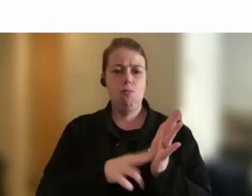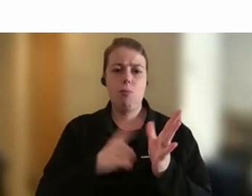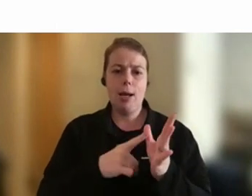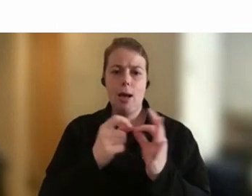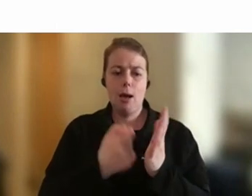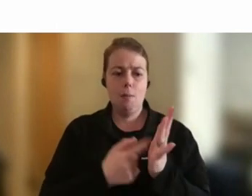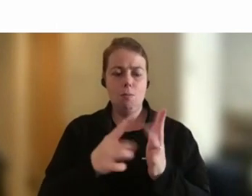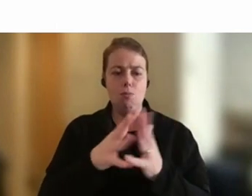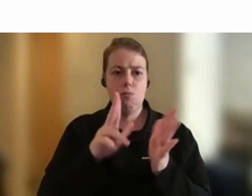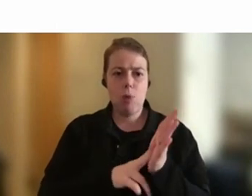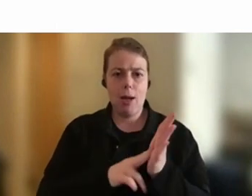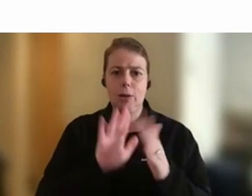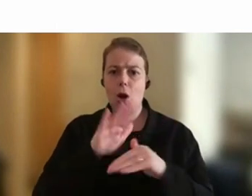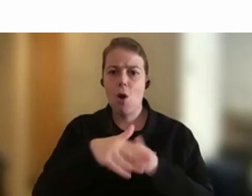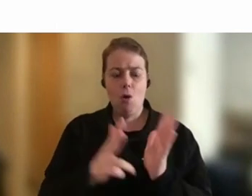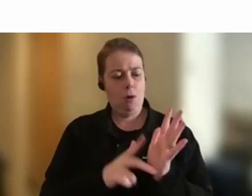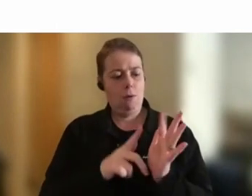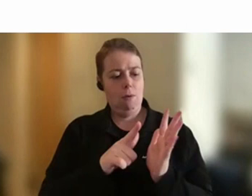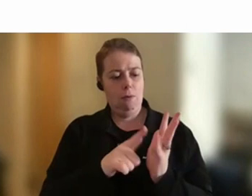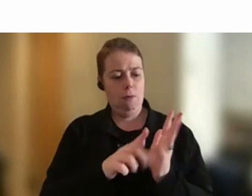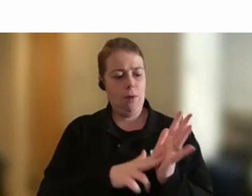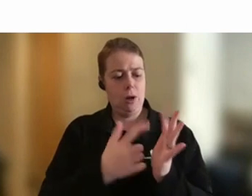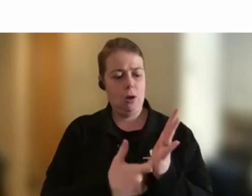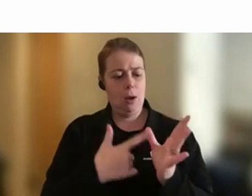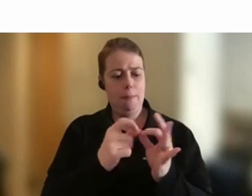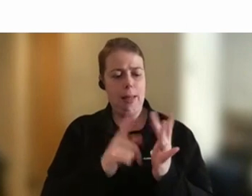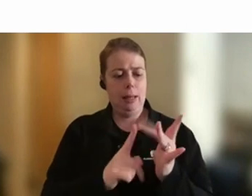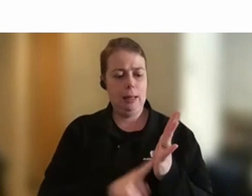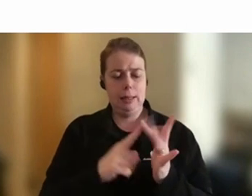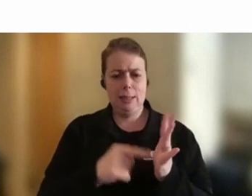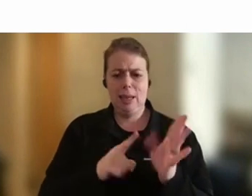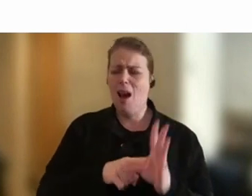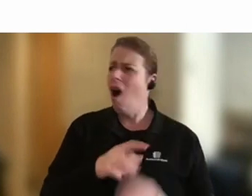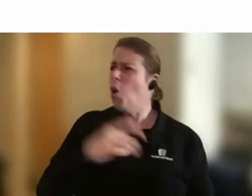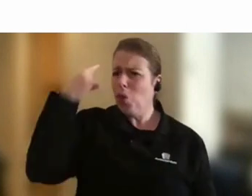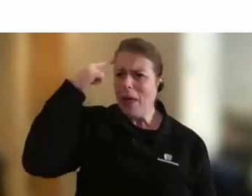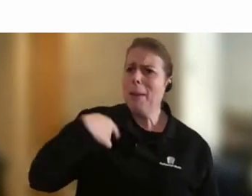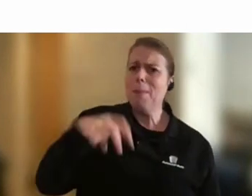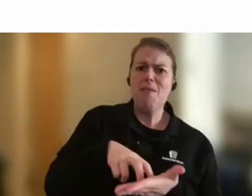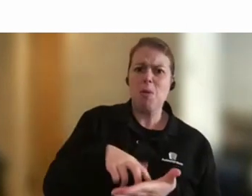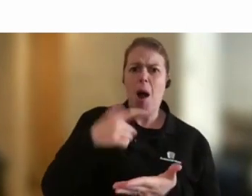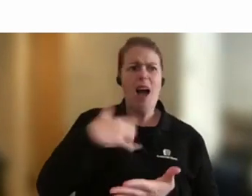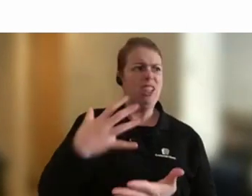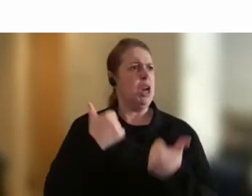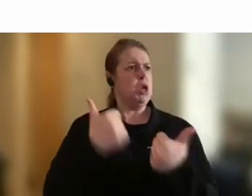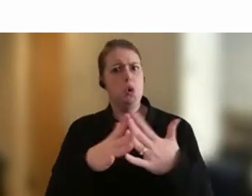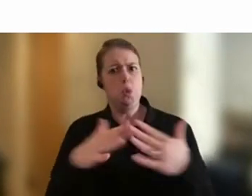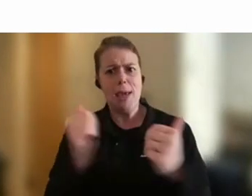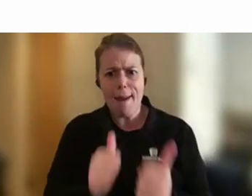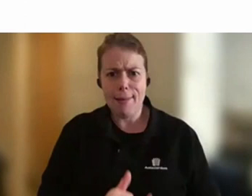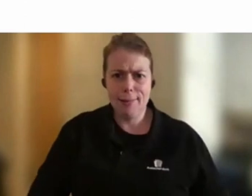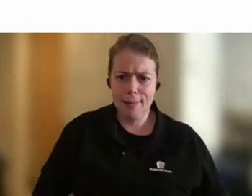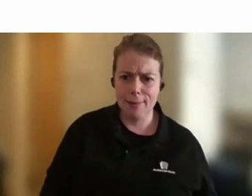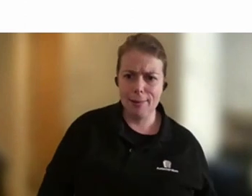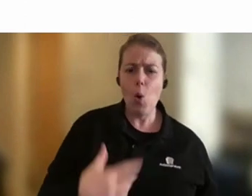I didn't think I was being that vulnerable. But anyway, I just had a really good weekend with my oldest